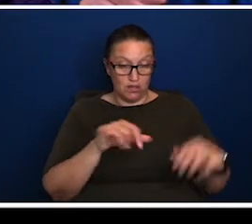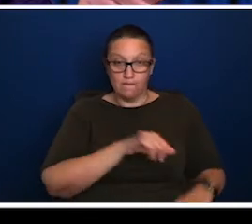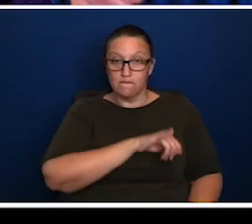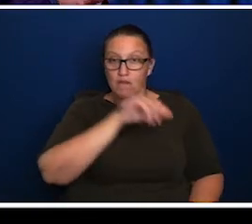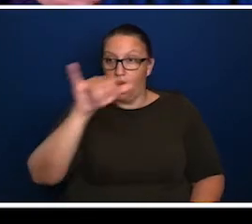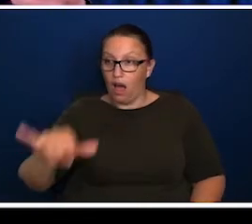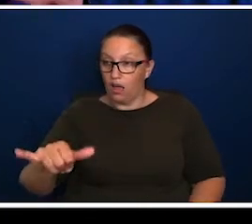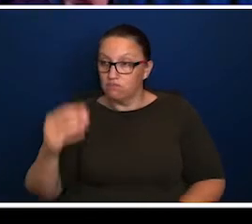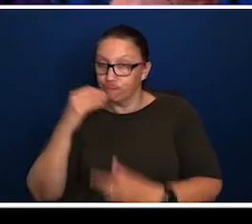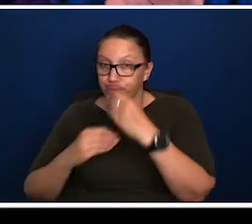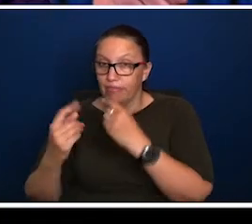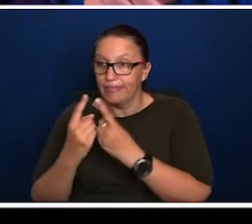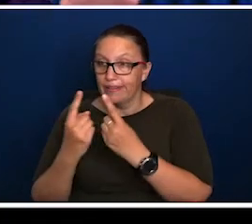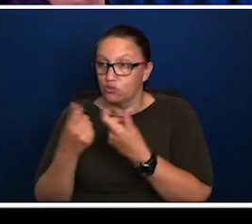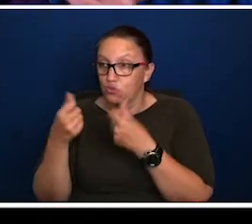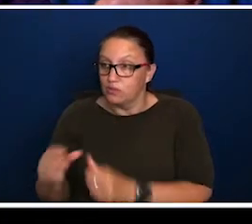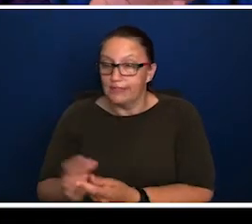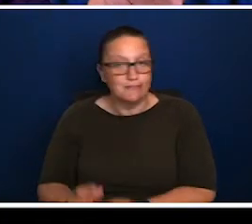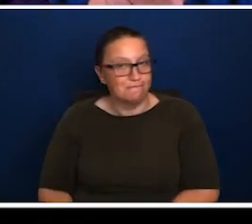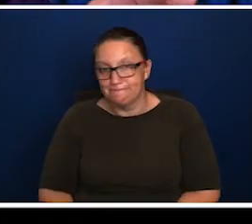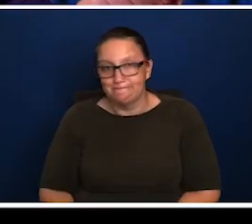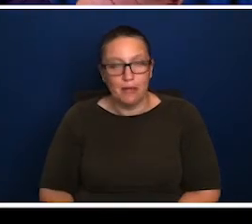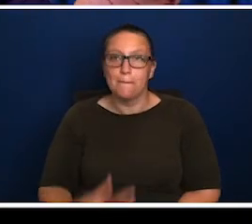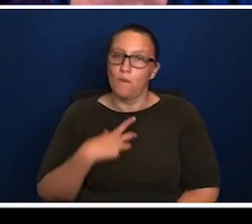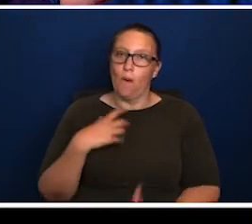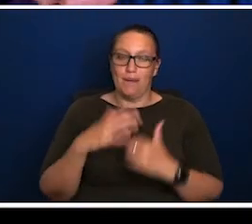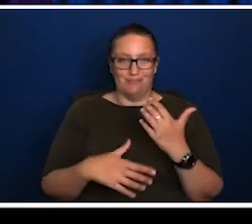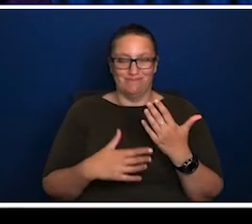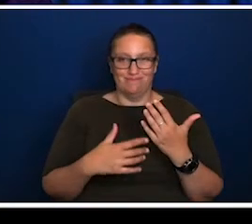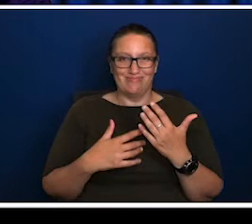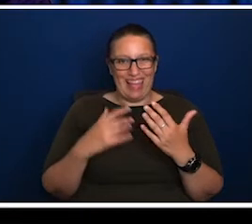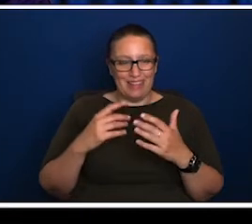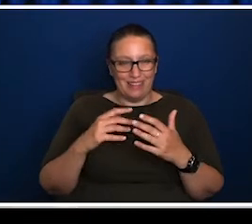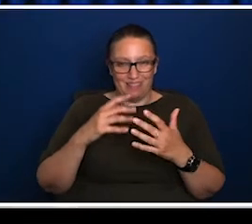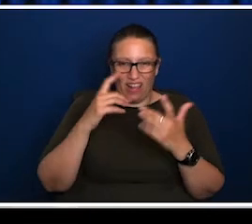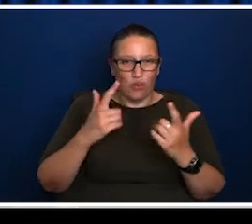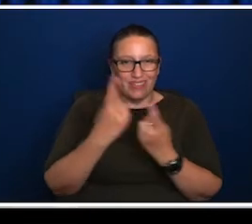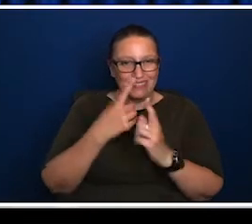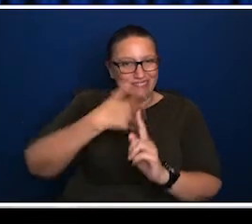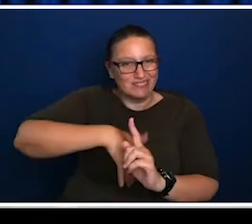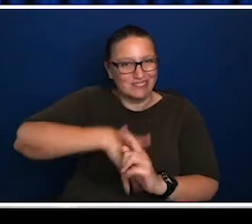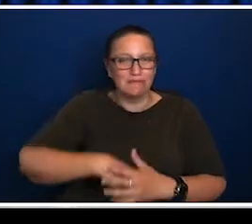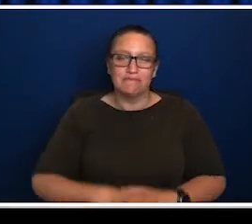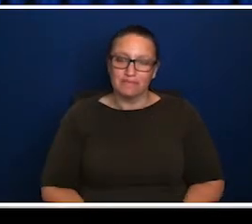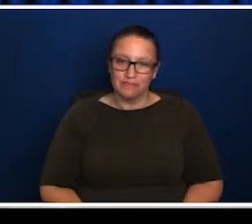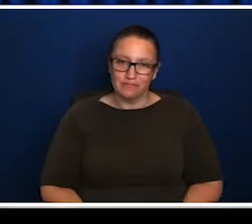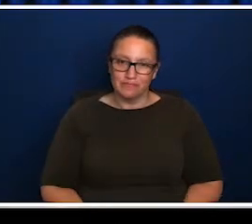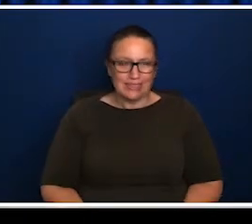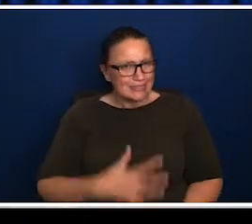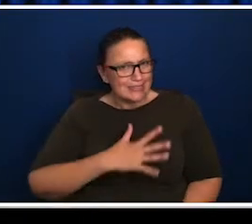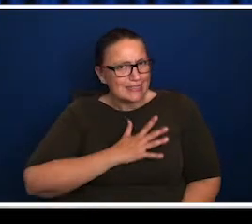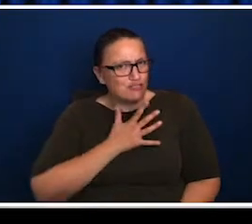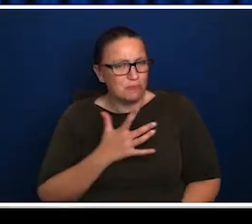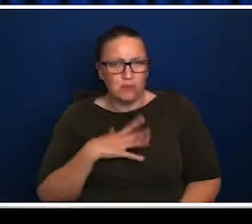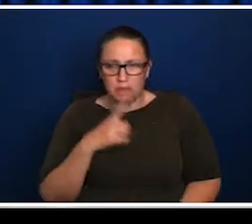destination A or B, hopping out at the other end and consuming products. It's interesting, isn't it, when you think about tourism and thinking the